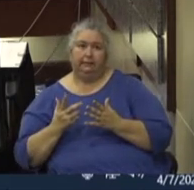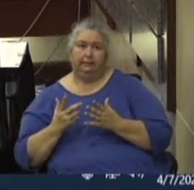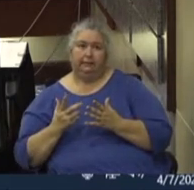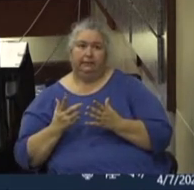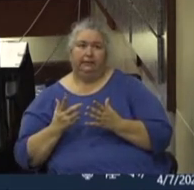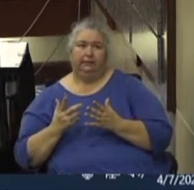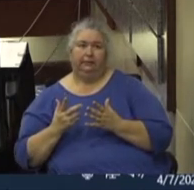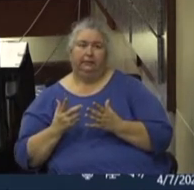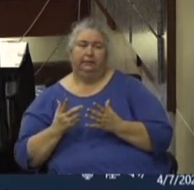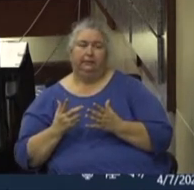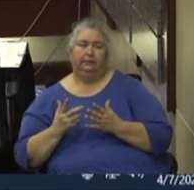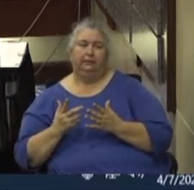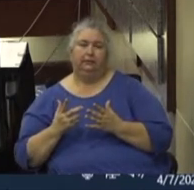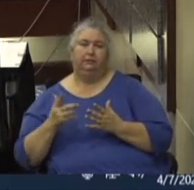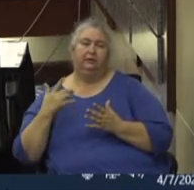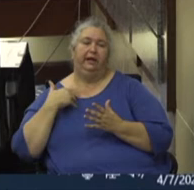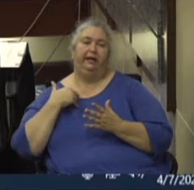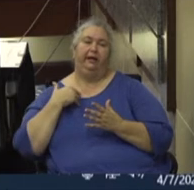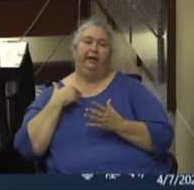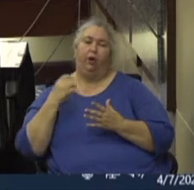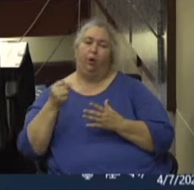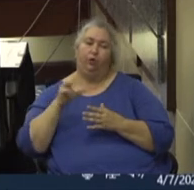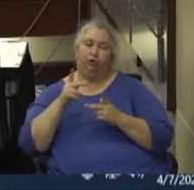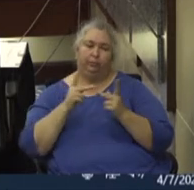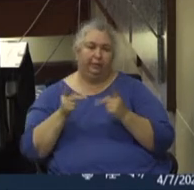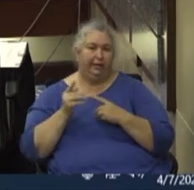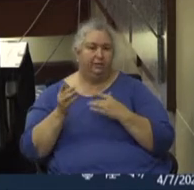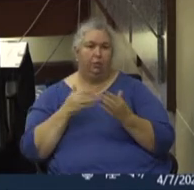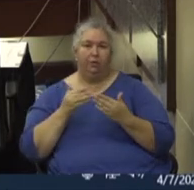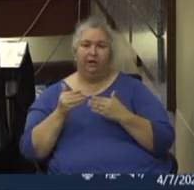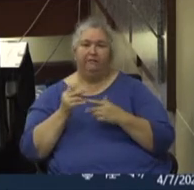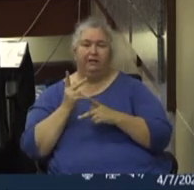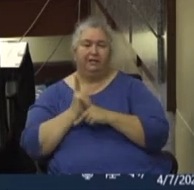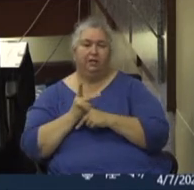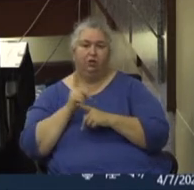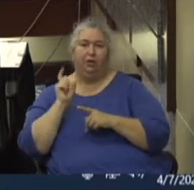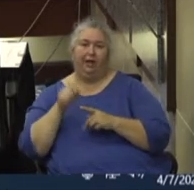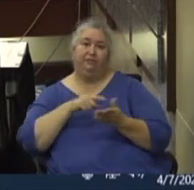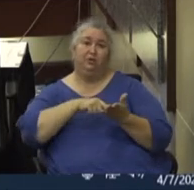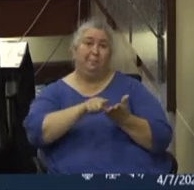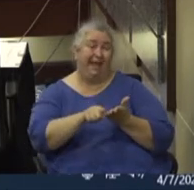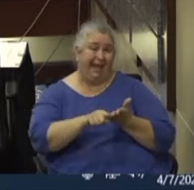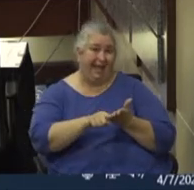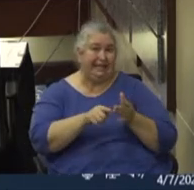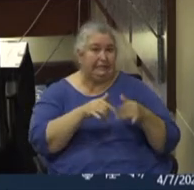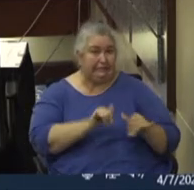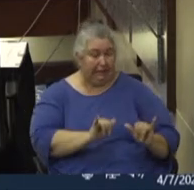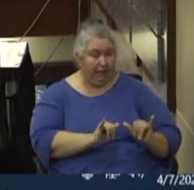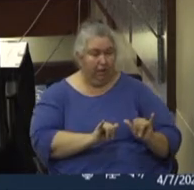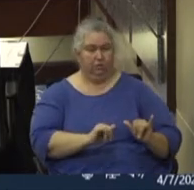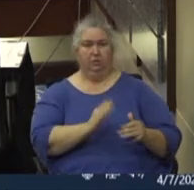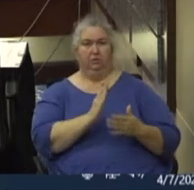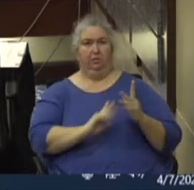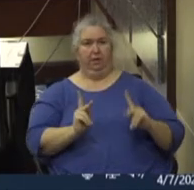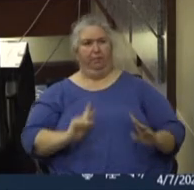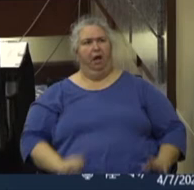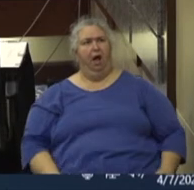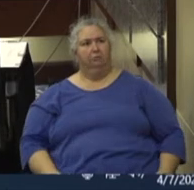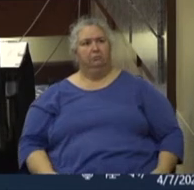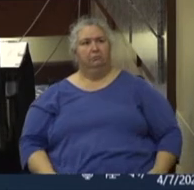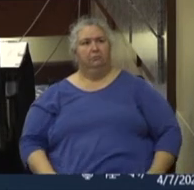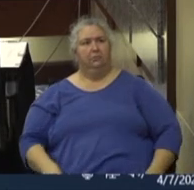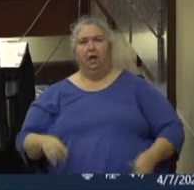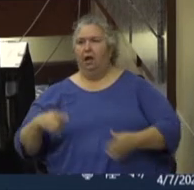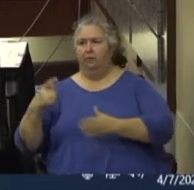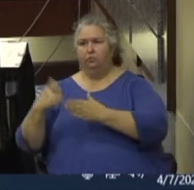hold your place in whatever daycare facility that you were going to, you have to pay still. So there are people who were being charged twice.